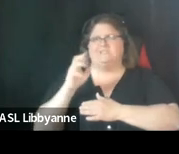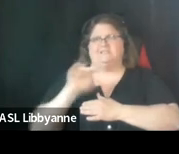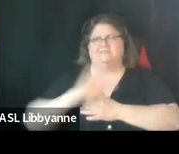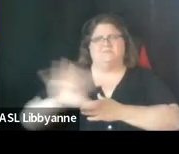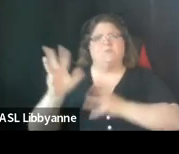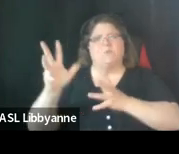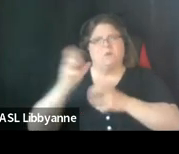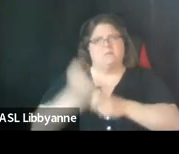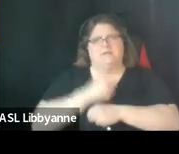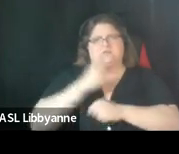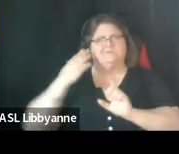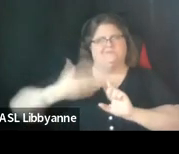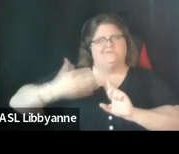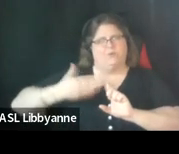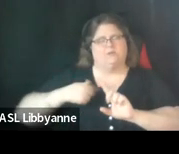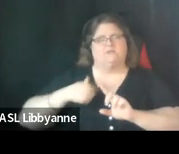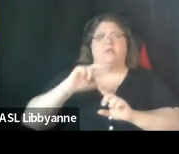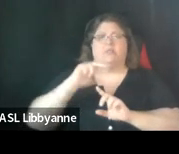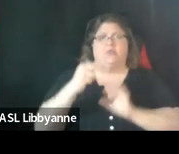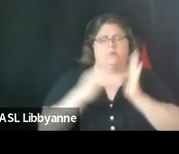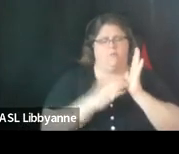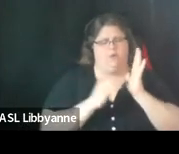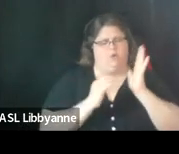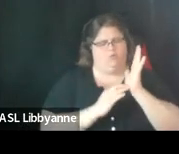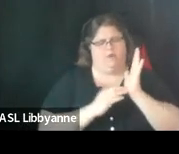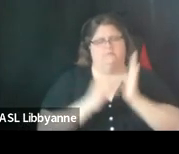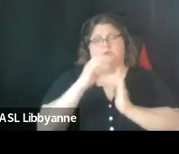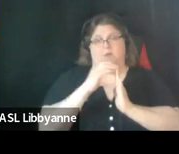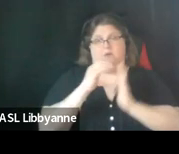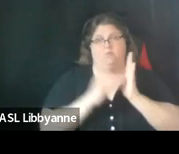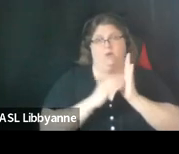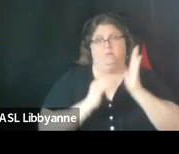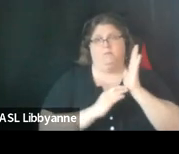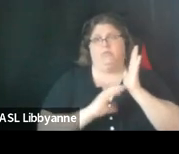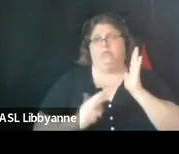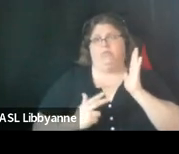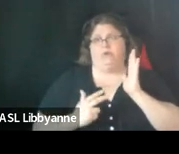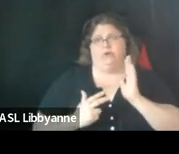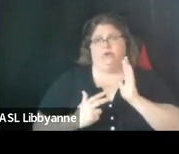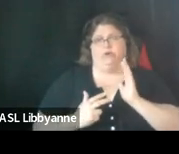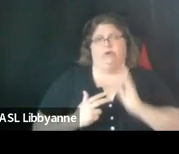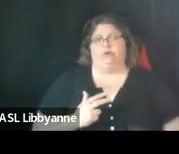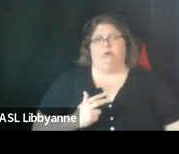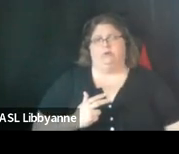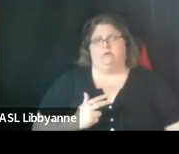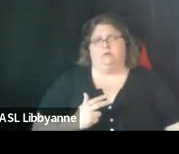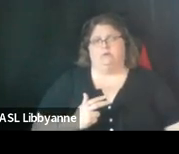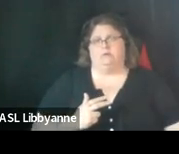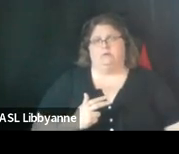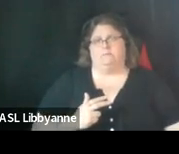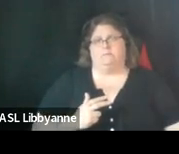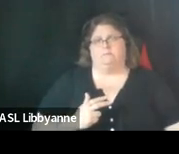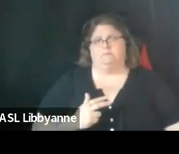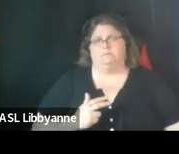and we proceed to the third paragraph where it talks about um the well hang on i lost it and